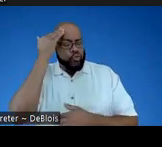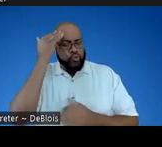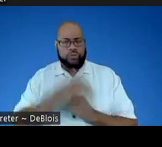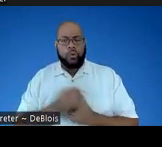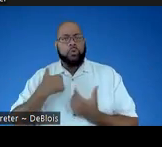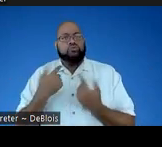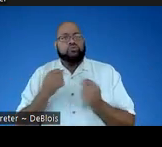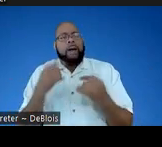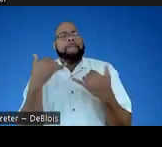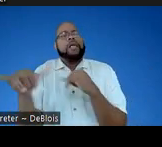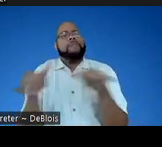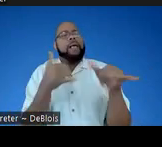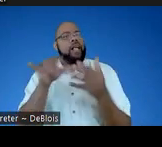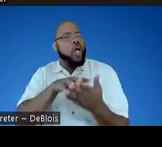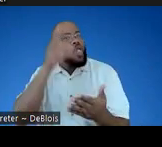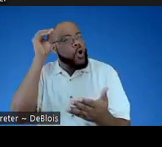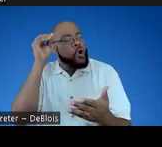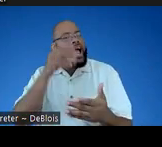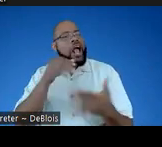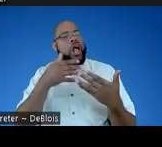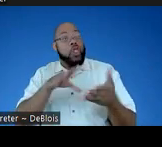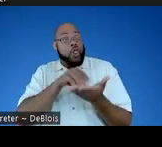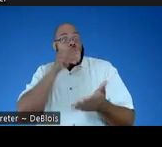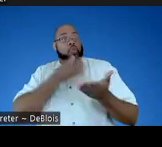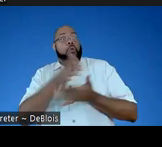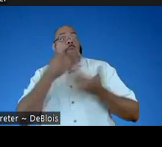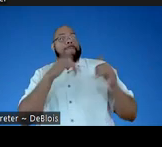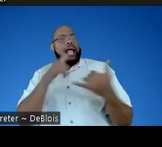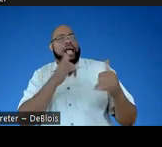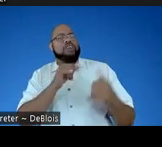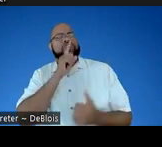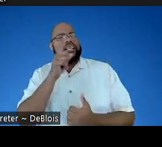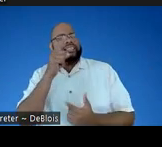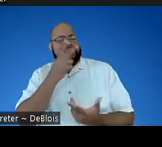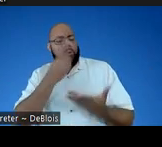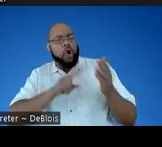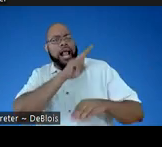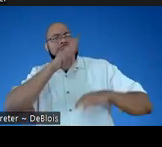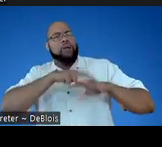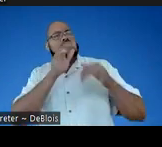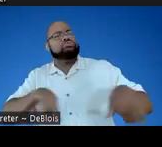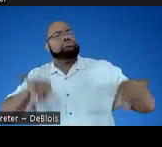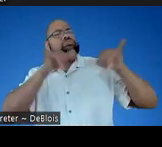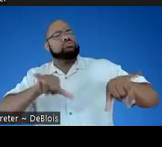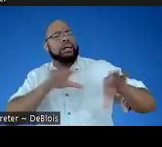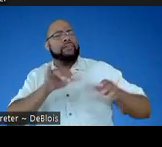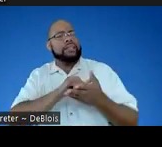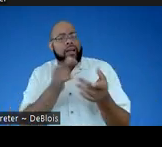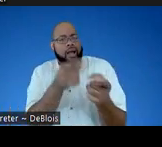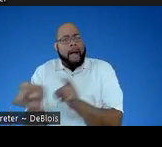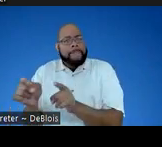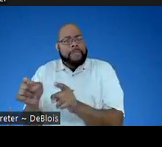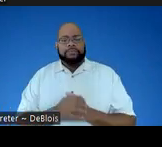we're doing playful learning, um, and learning through play and really thinking about what are those natural routines and activities that things are happening.